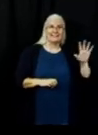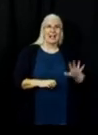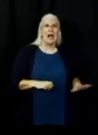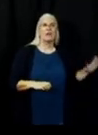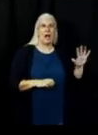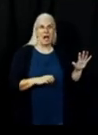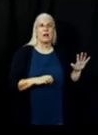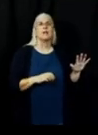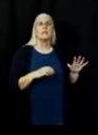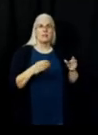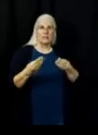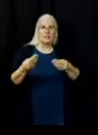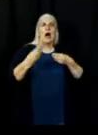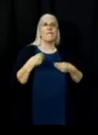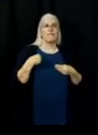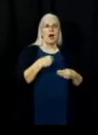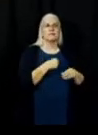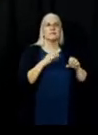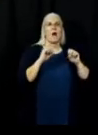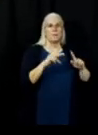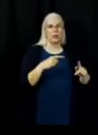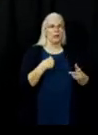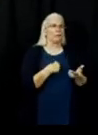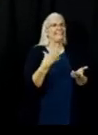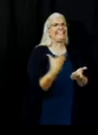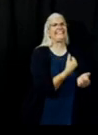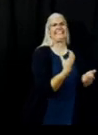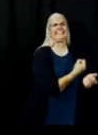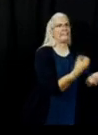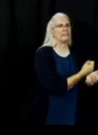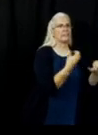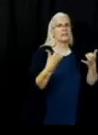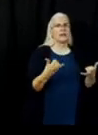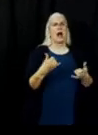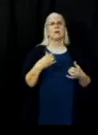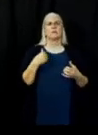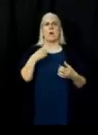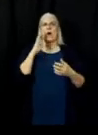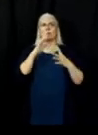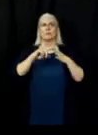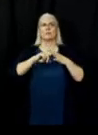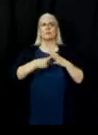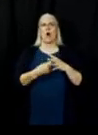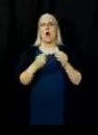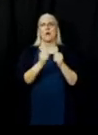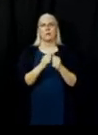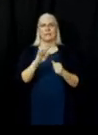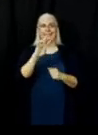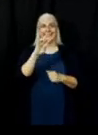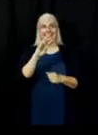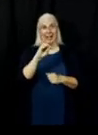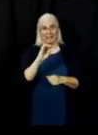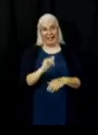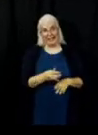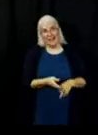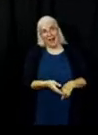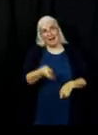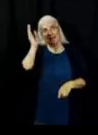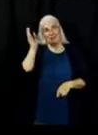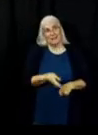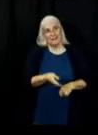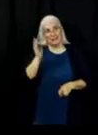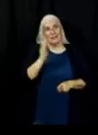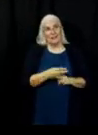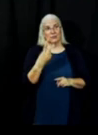that we're currently taking advantage. So tonight, I'm going to start down in the Highway 70 corridor, about two miles downriver of